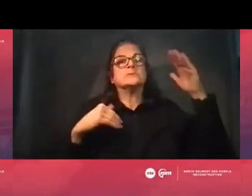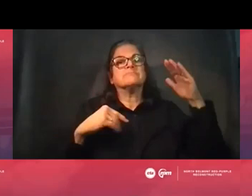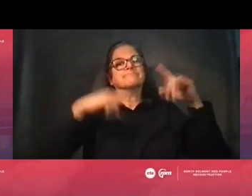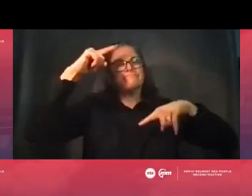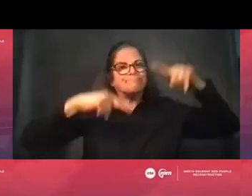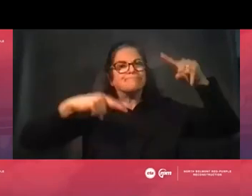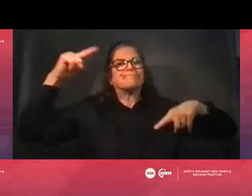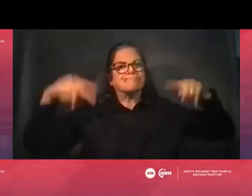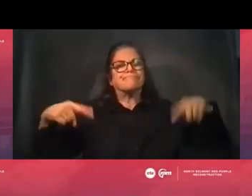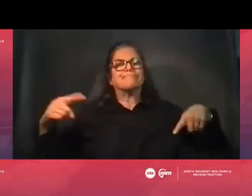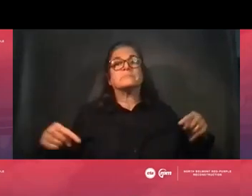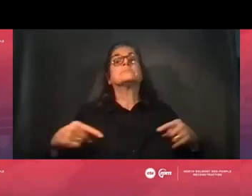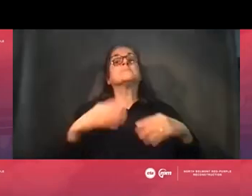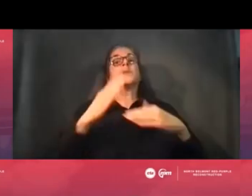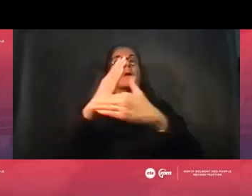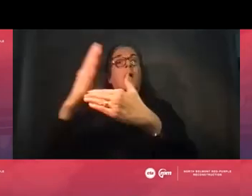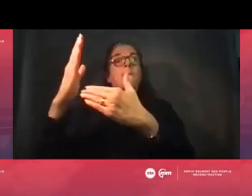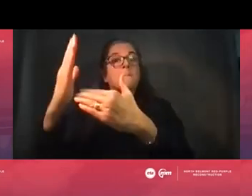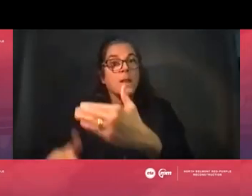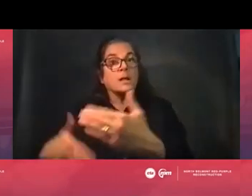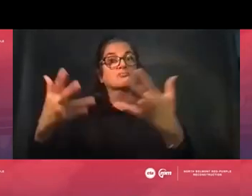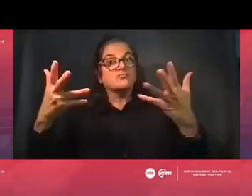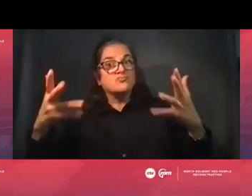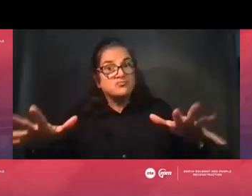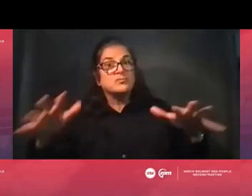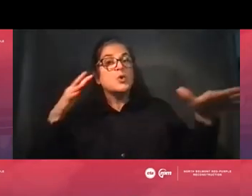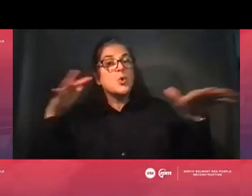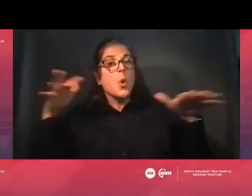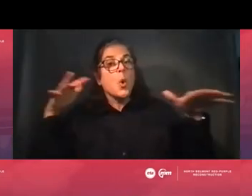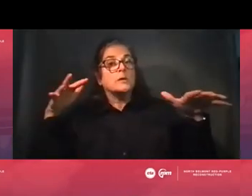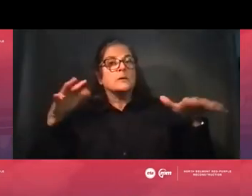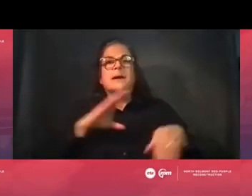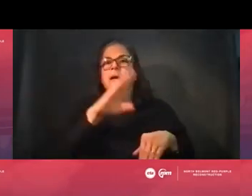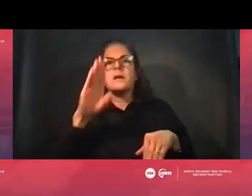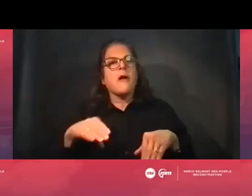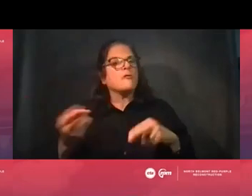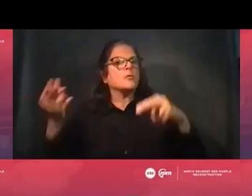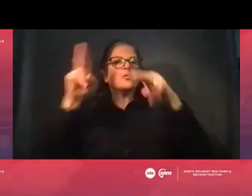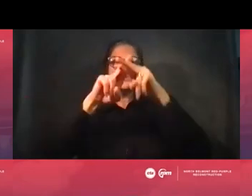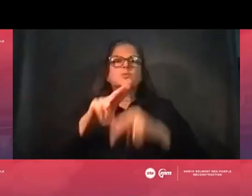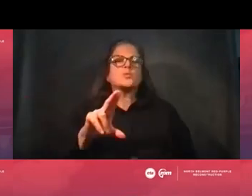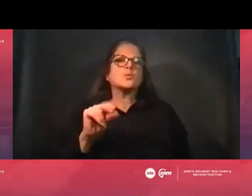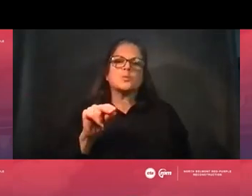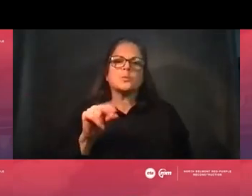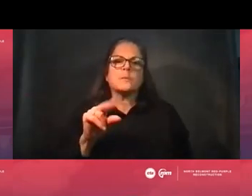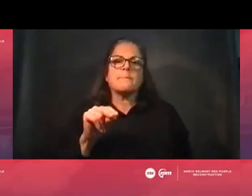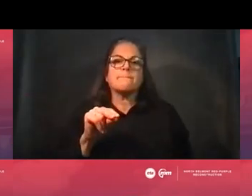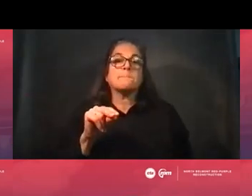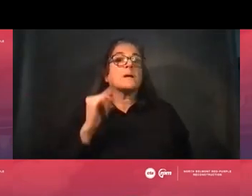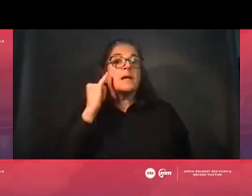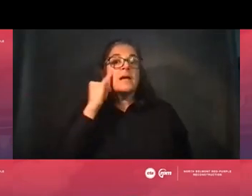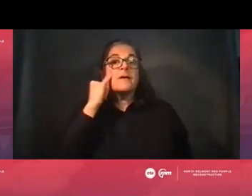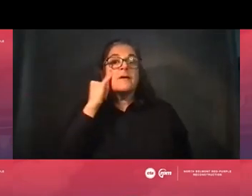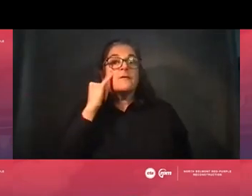project, the noise levels ultimately won't increase. And in some areas, depending on what your relationship is to the track, you may see a